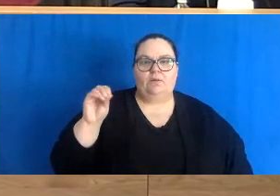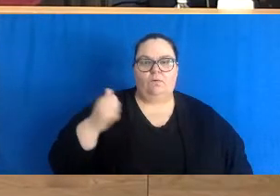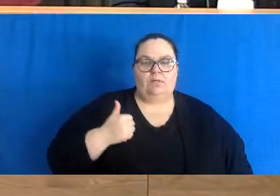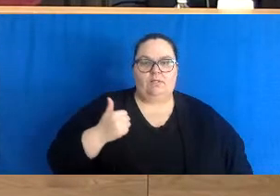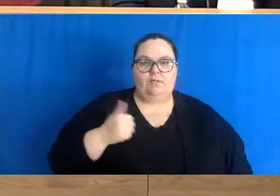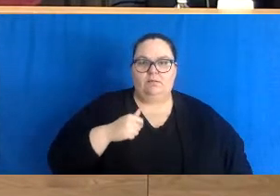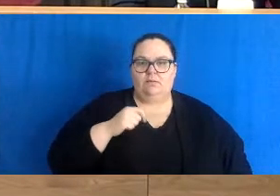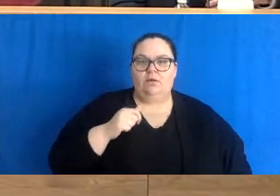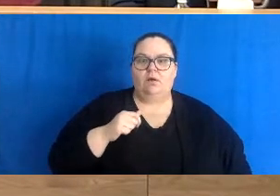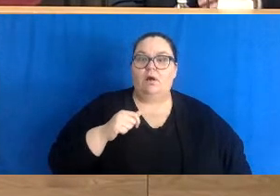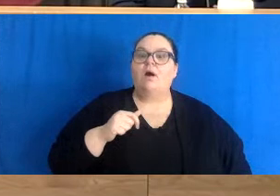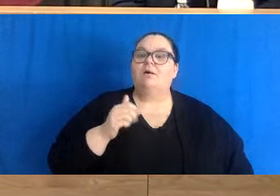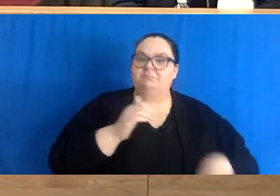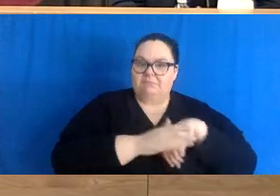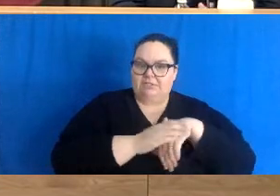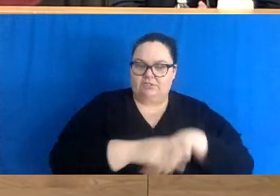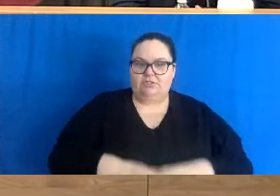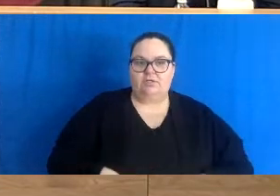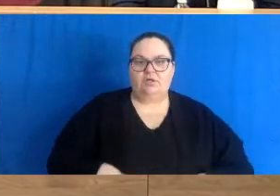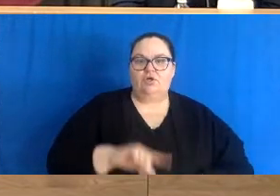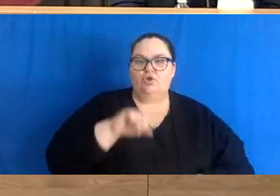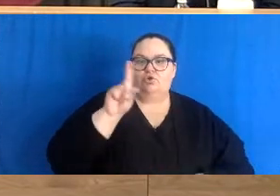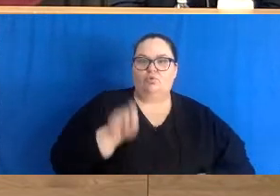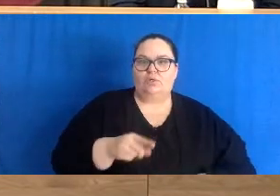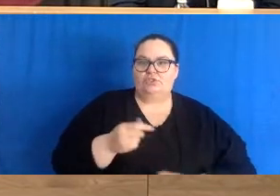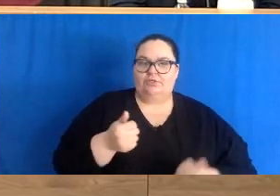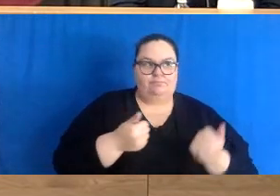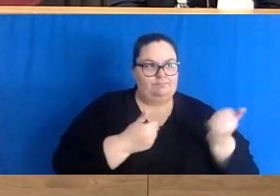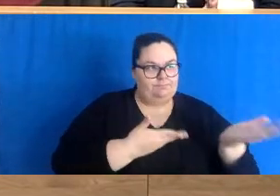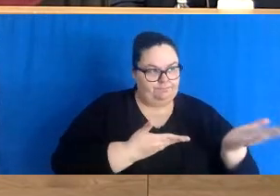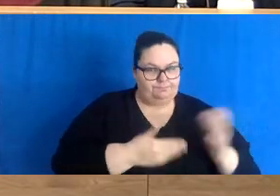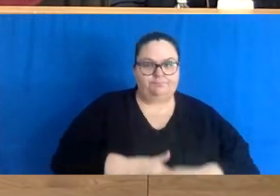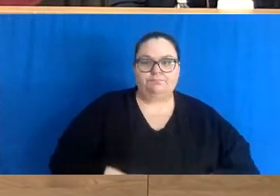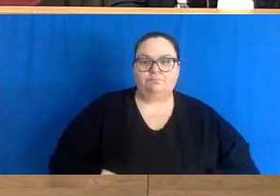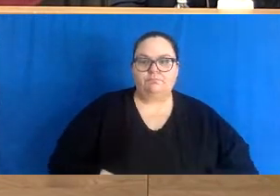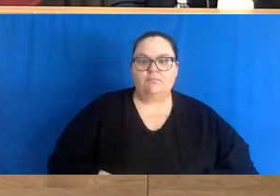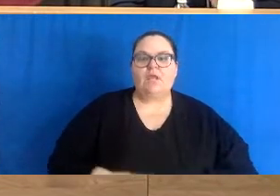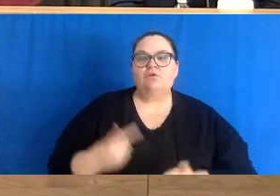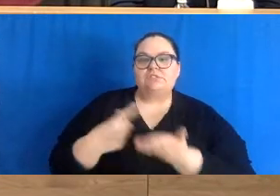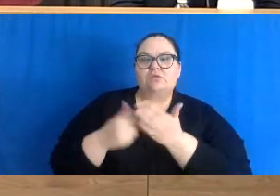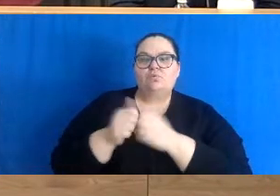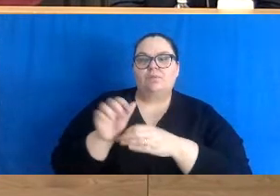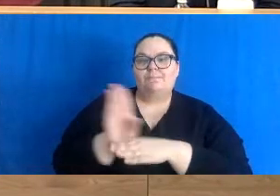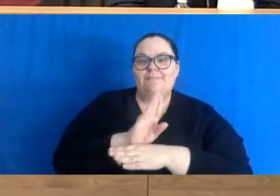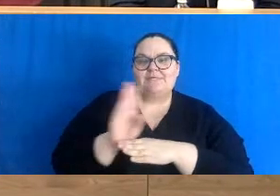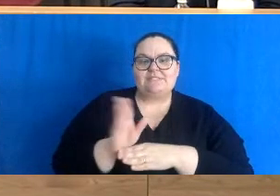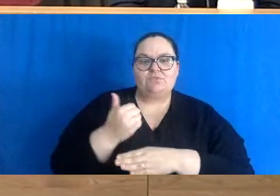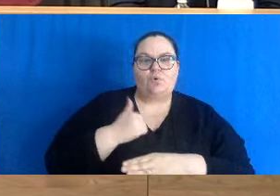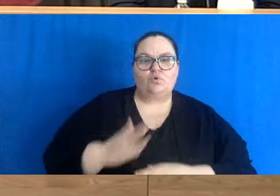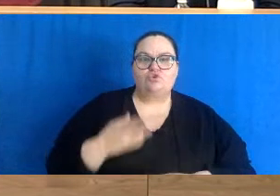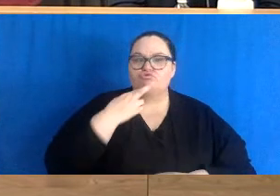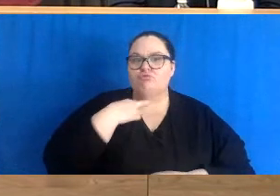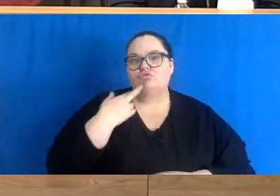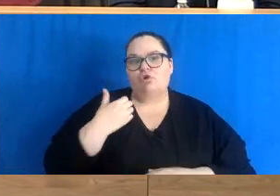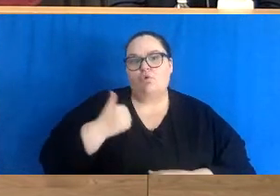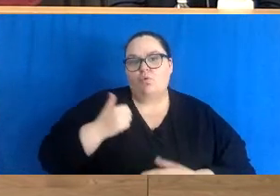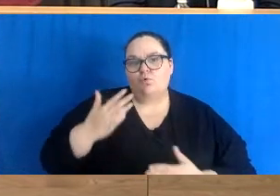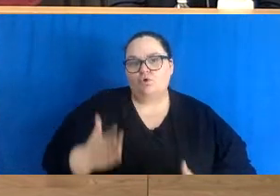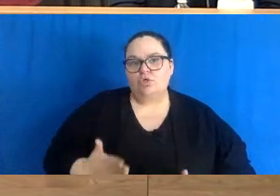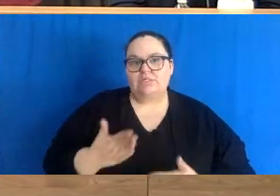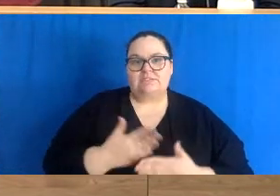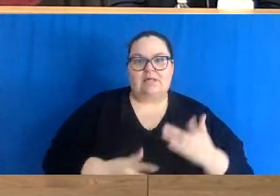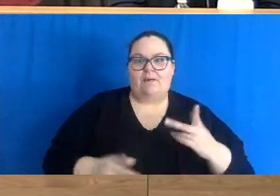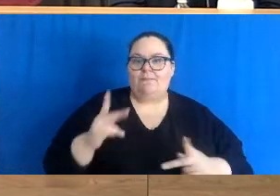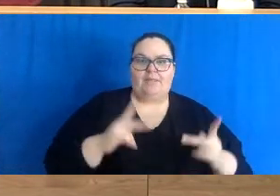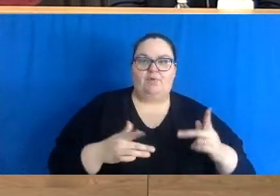Yes, hi. My question is for Premier Higgs. I was talking to business owners and restaurant owners and some people have fallen through the